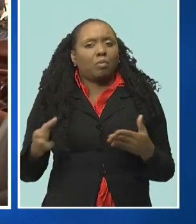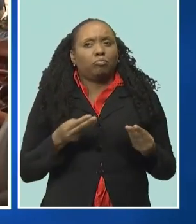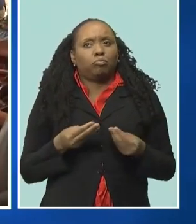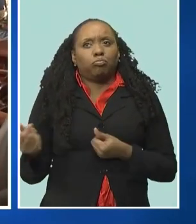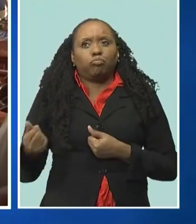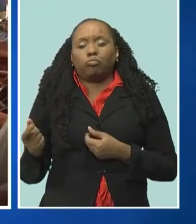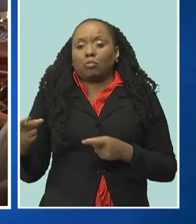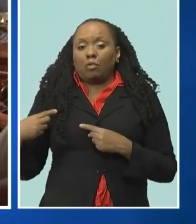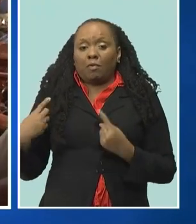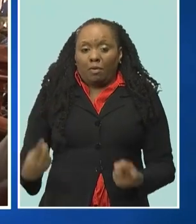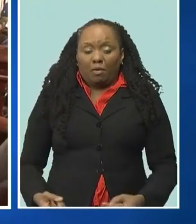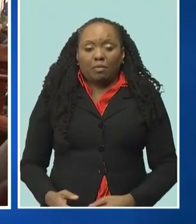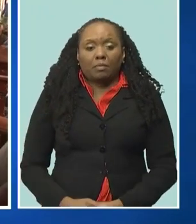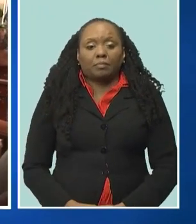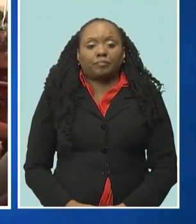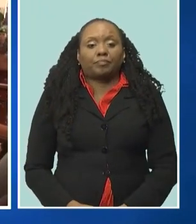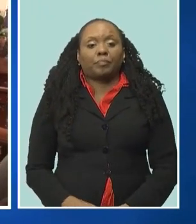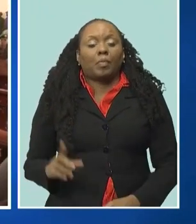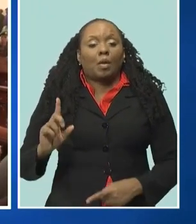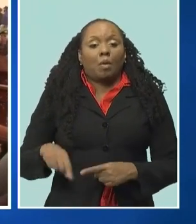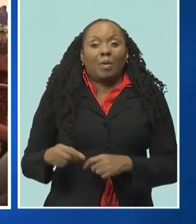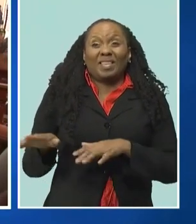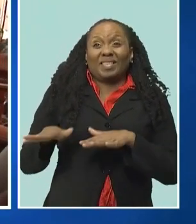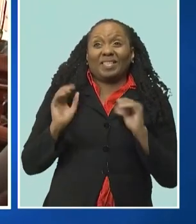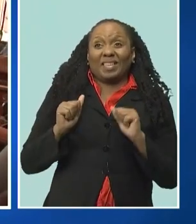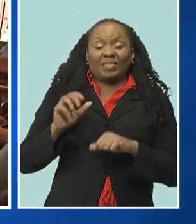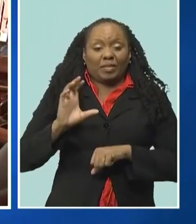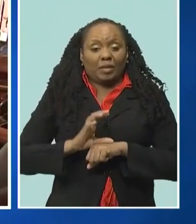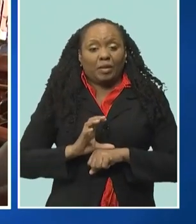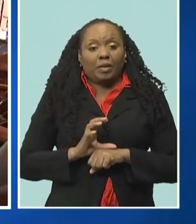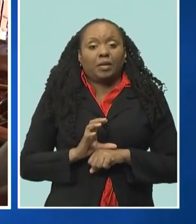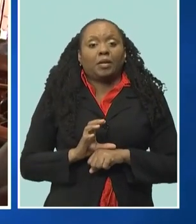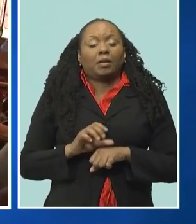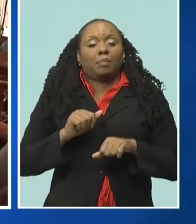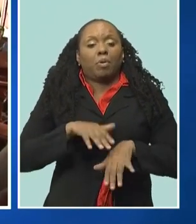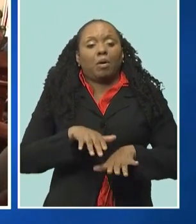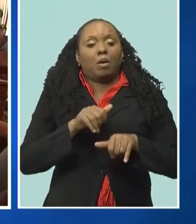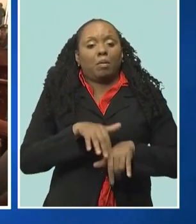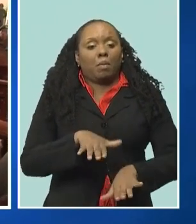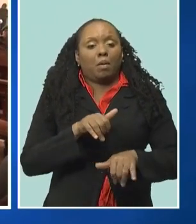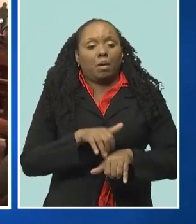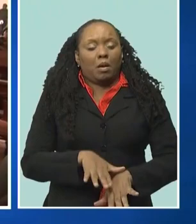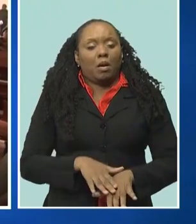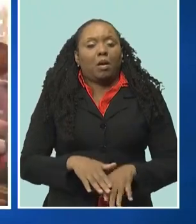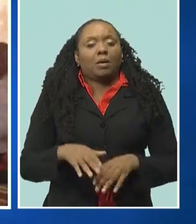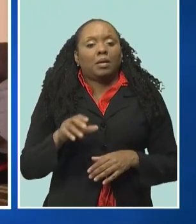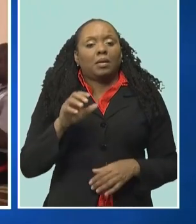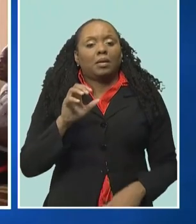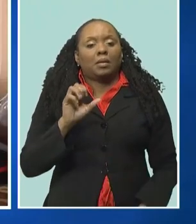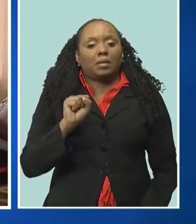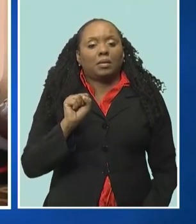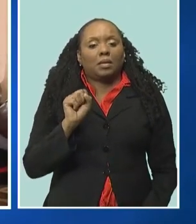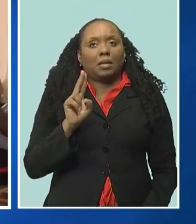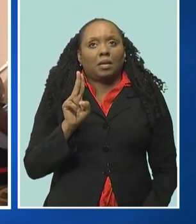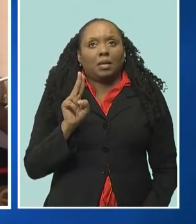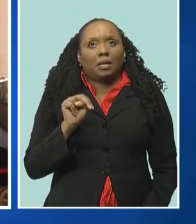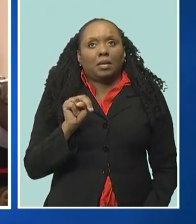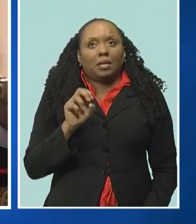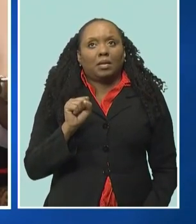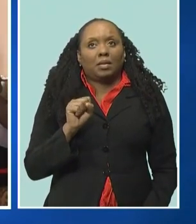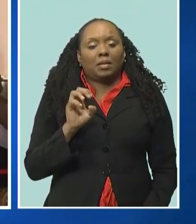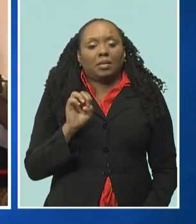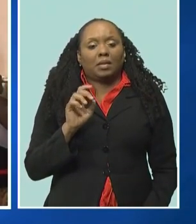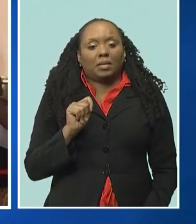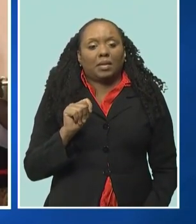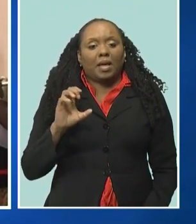After leaving the church, the troops proceeded to Sunset Crest St. James to rehearse the procession to the St. James Cemetery for the interment.